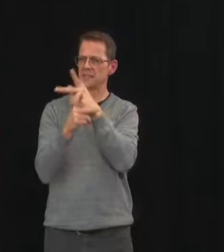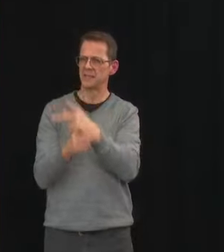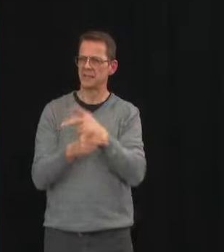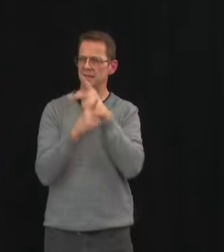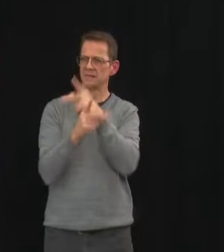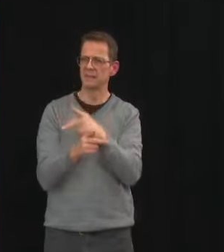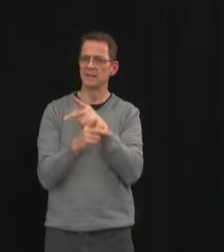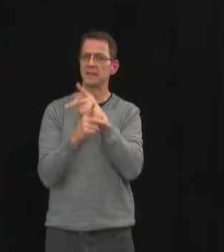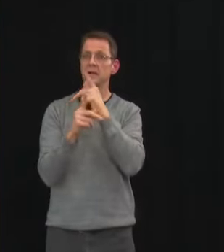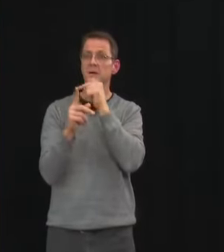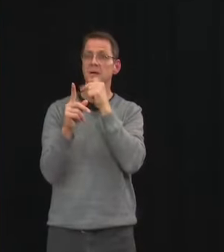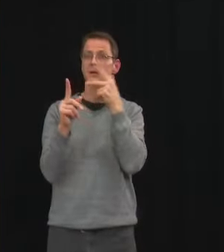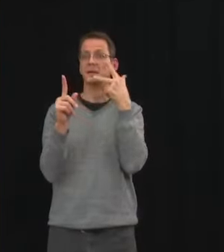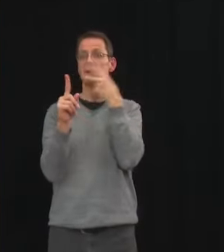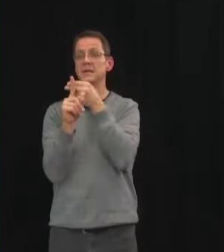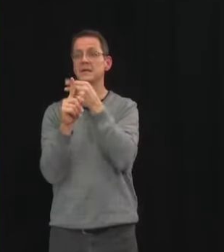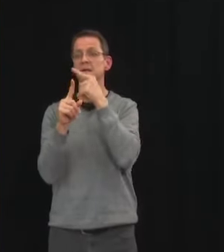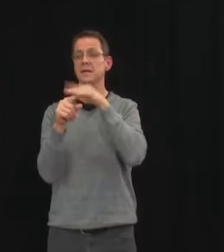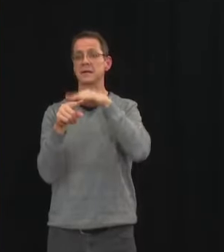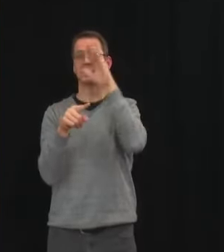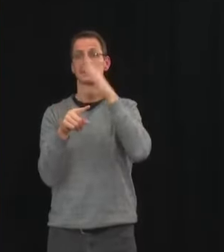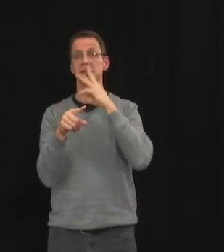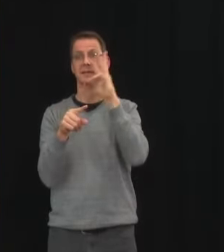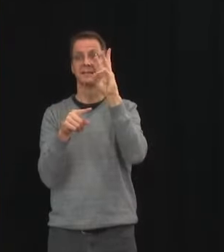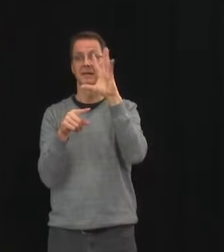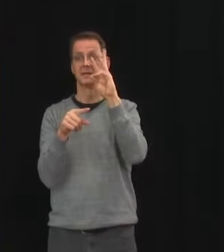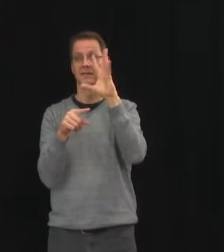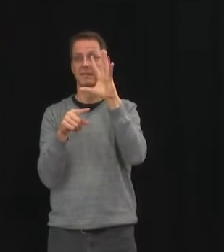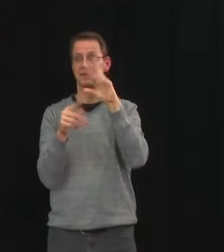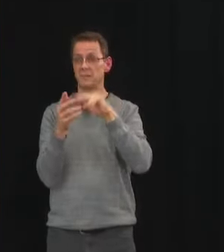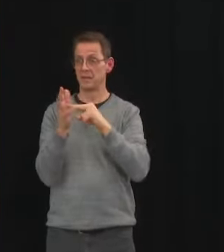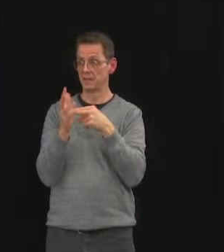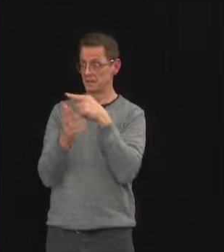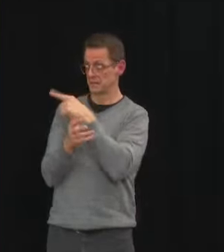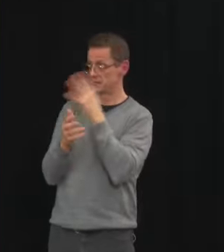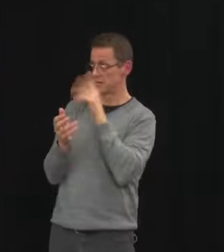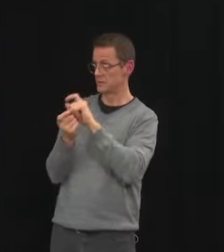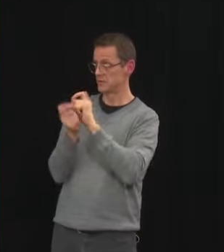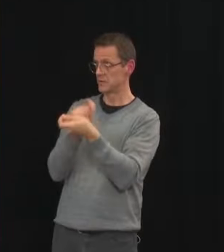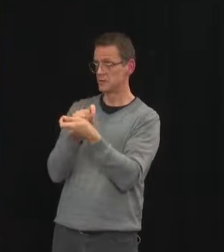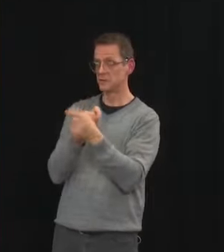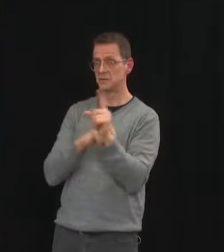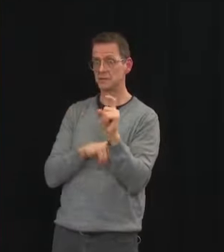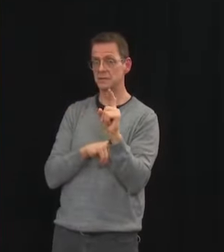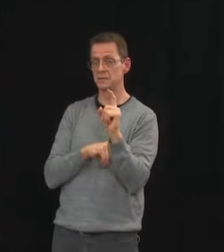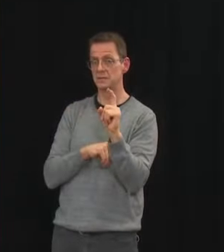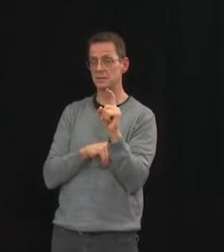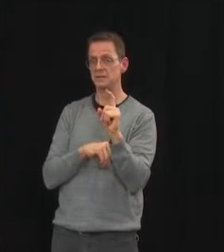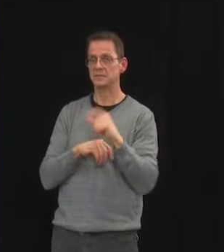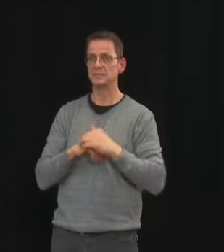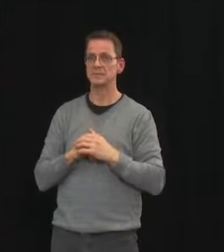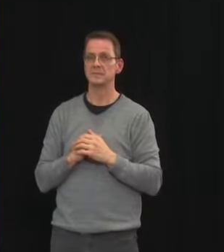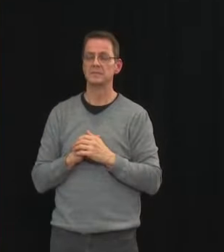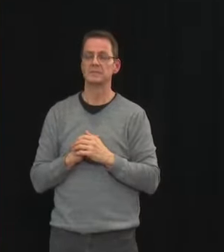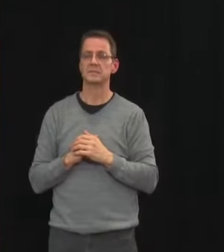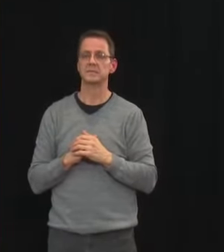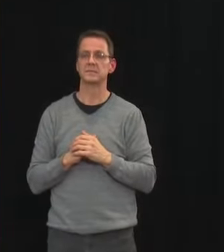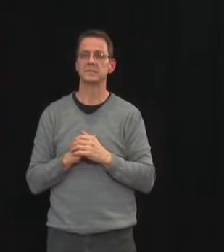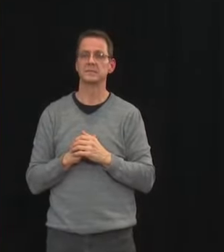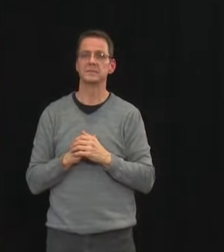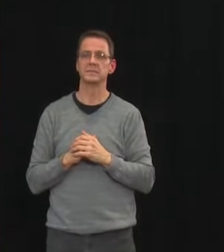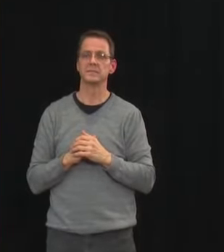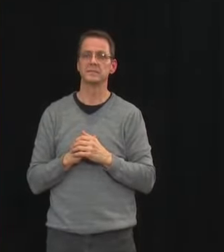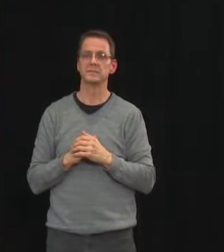vaccine um perhaps okay i'll defer the question on sector specific data to dr hinshaw uh